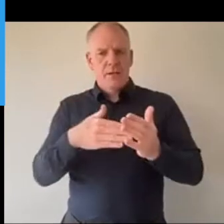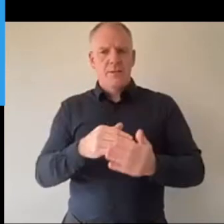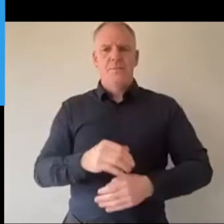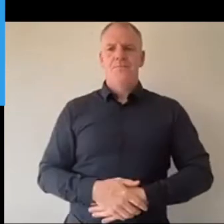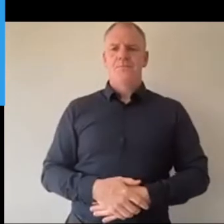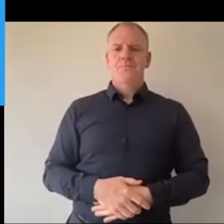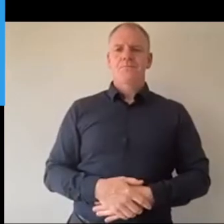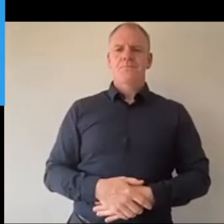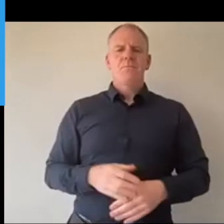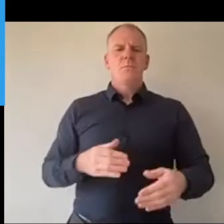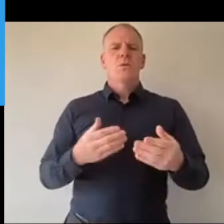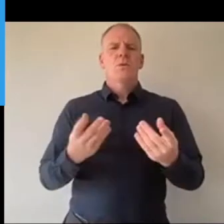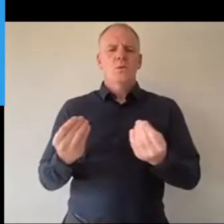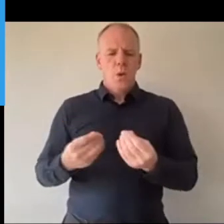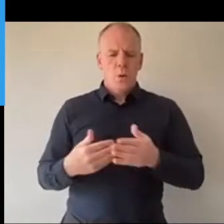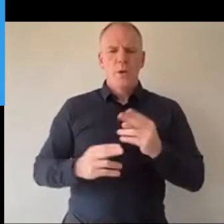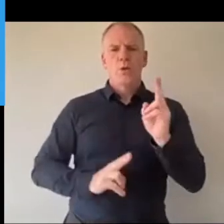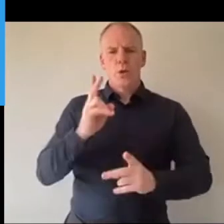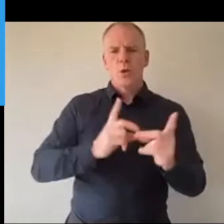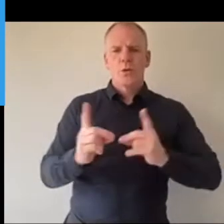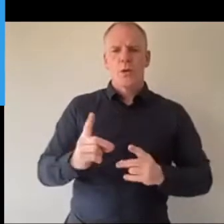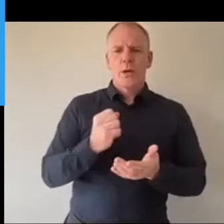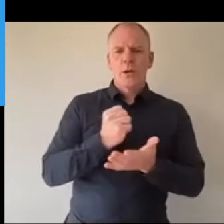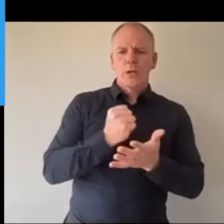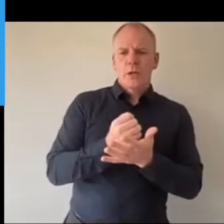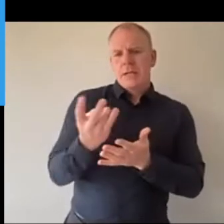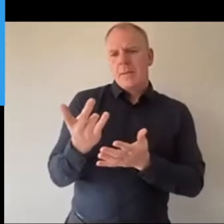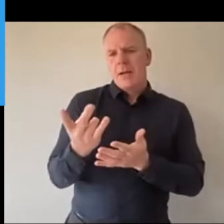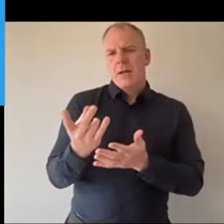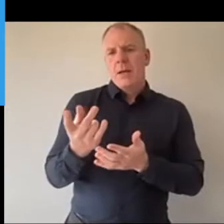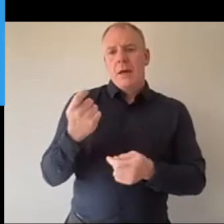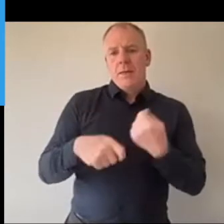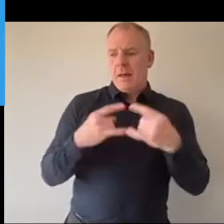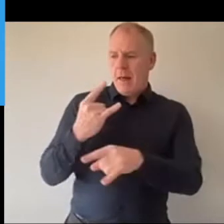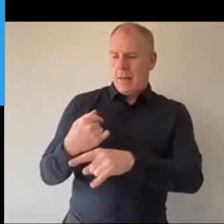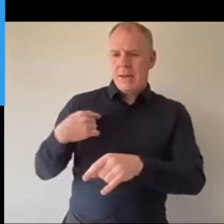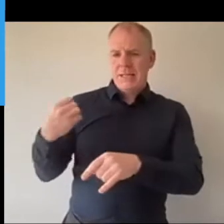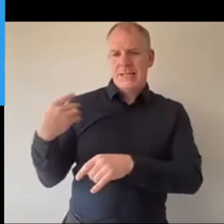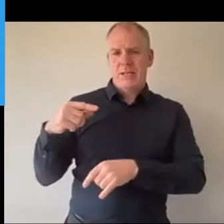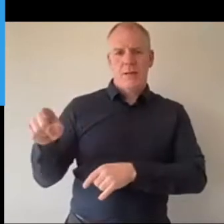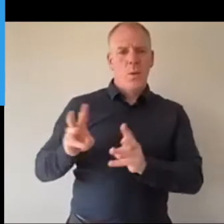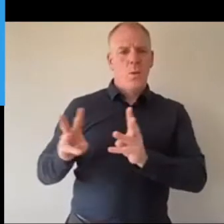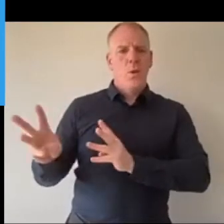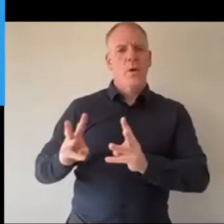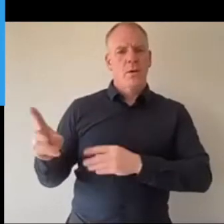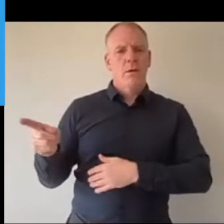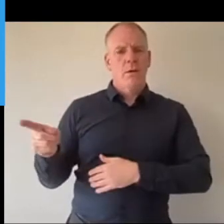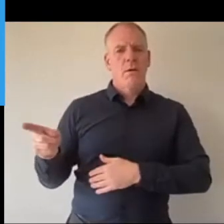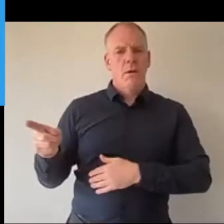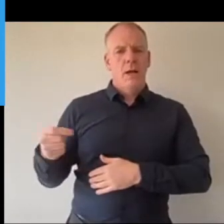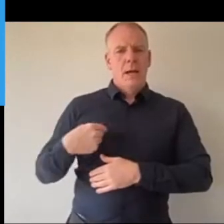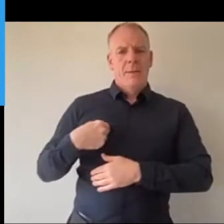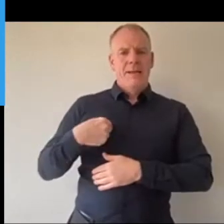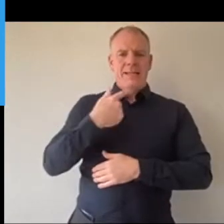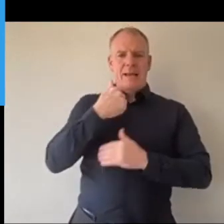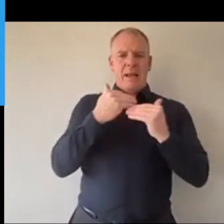because they're all working, and, you know, I'm in secondary. I know that's important, but, you know, they have other things to do. And I was like, yeah, it'll be fine.